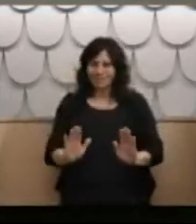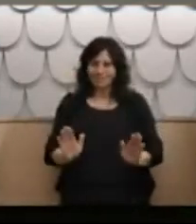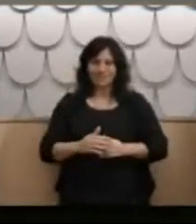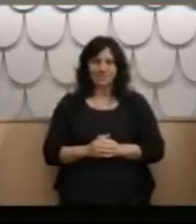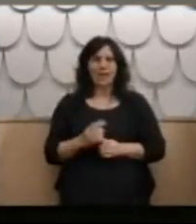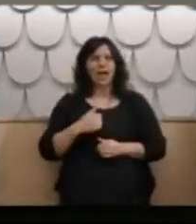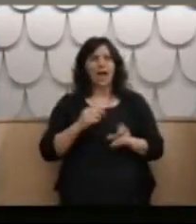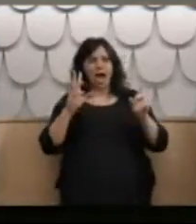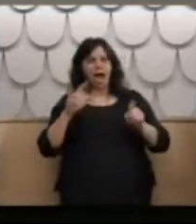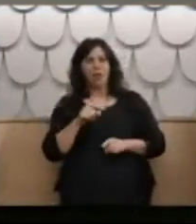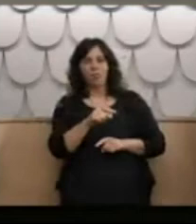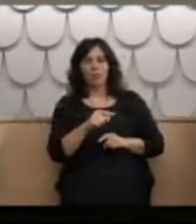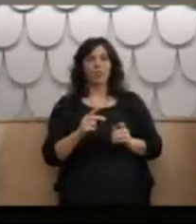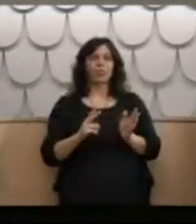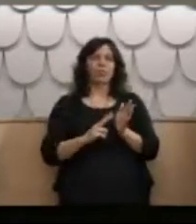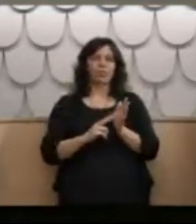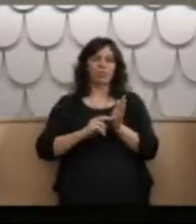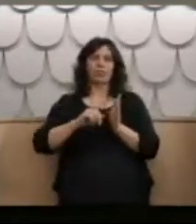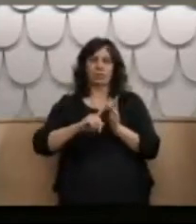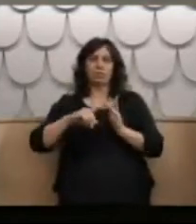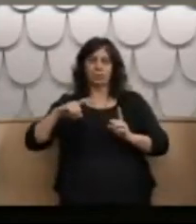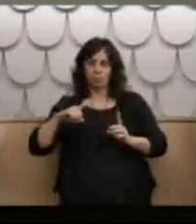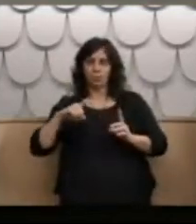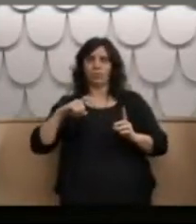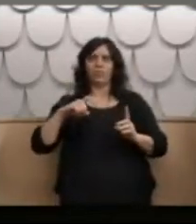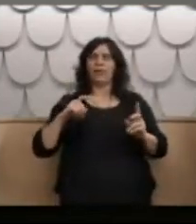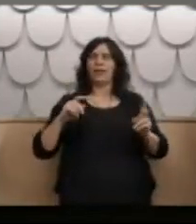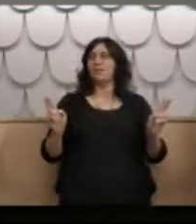I'll call you Nick if you don't call me your honour, how's that? Is that a bargain?